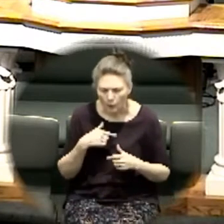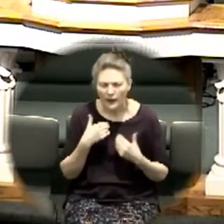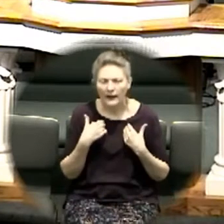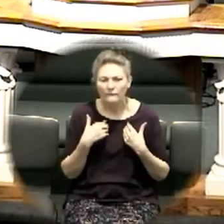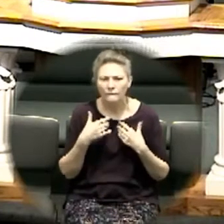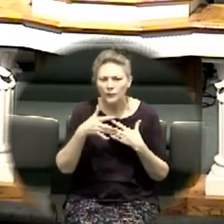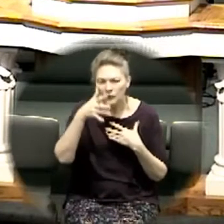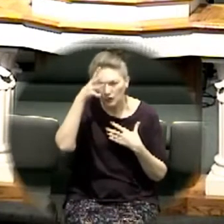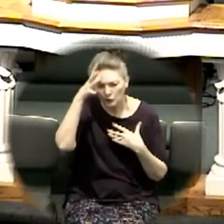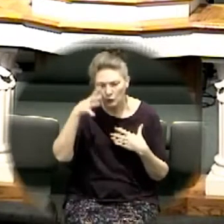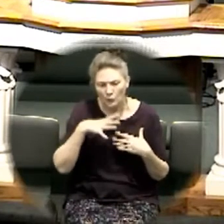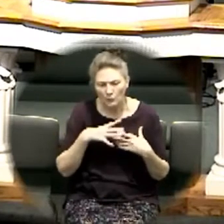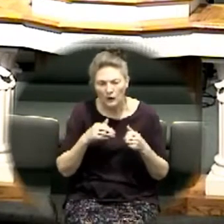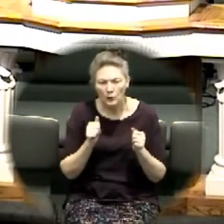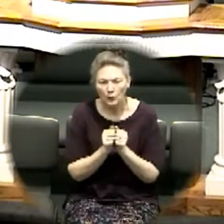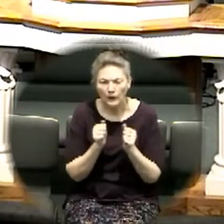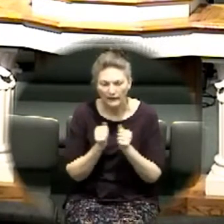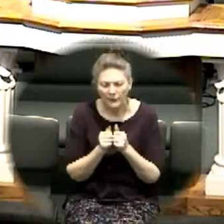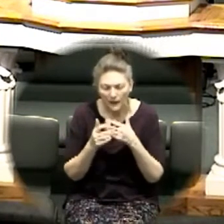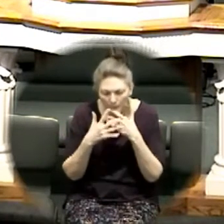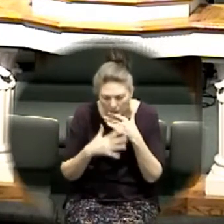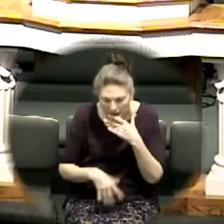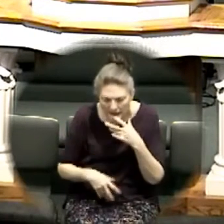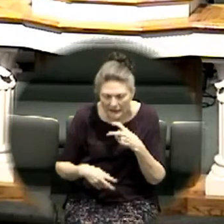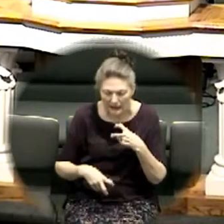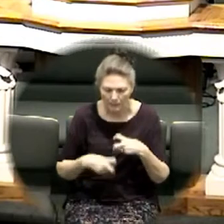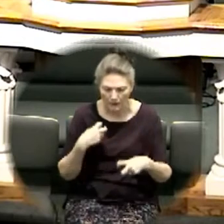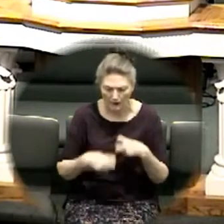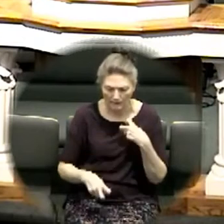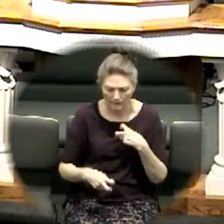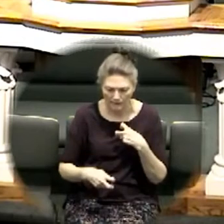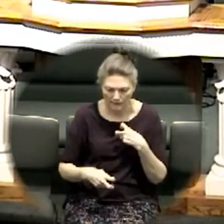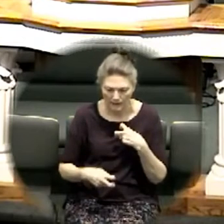issue of blood for 12 years 12 years